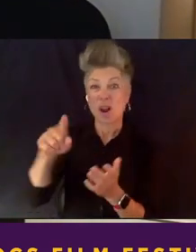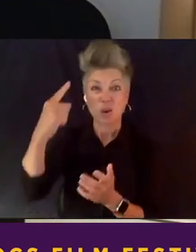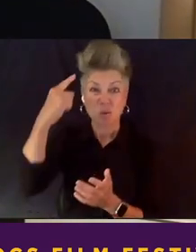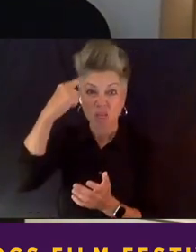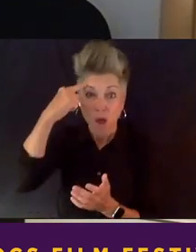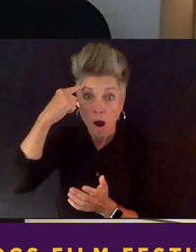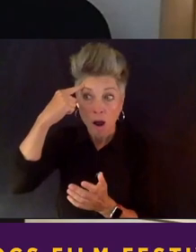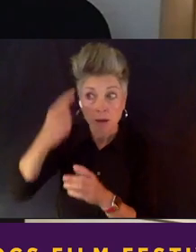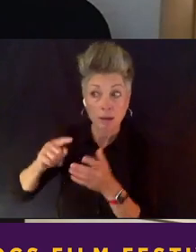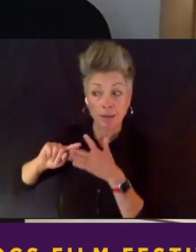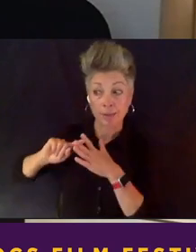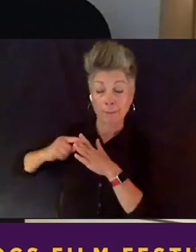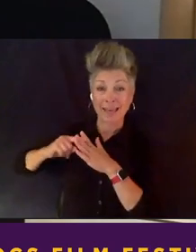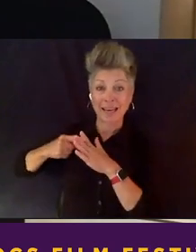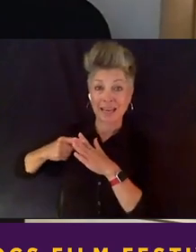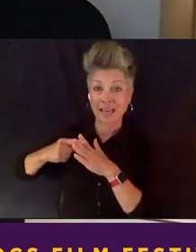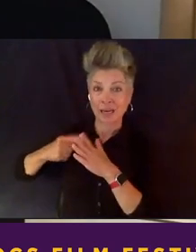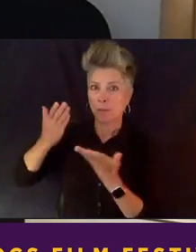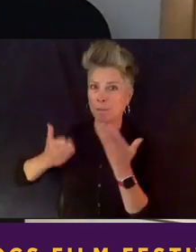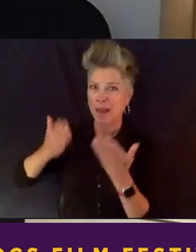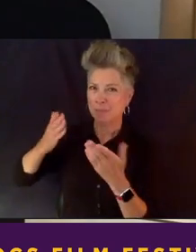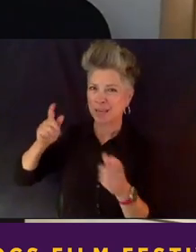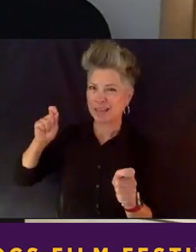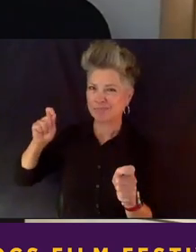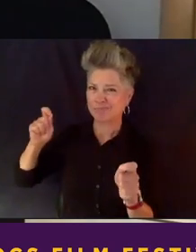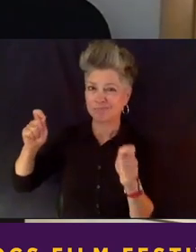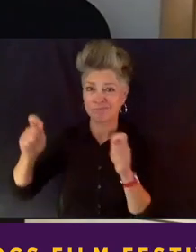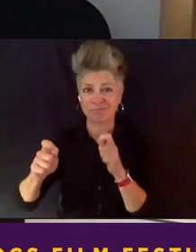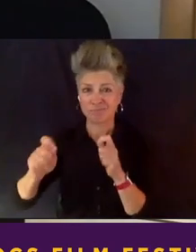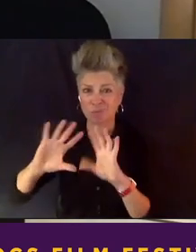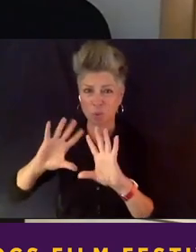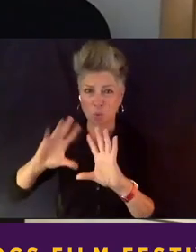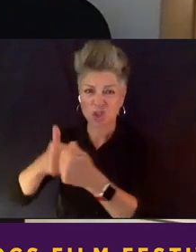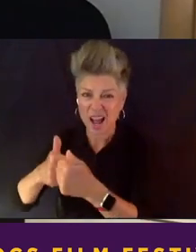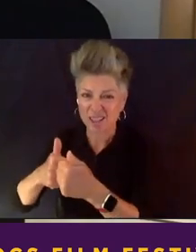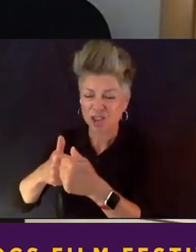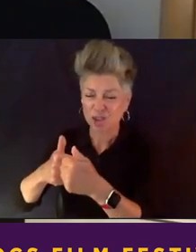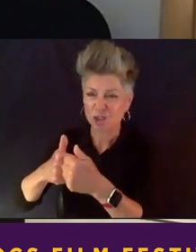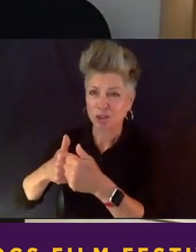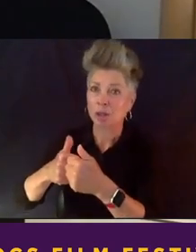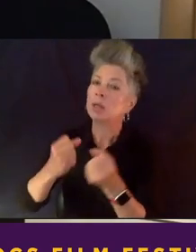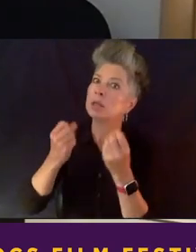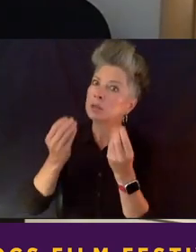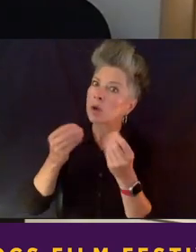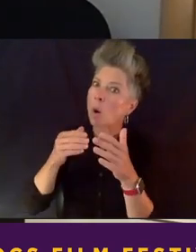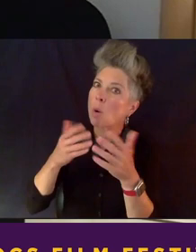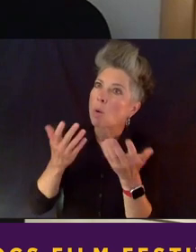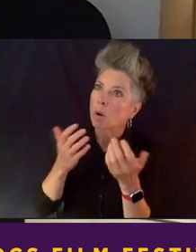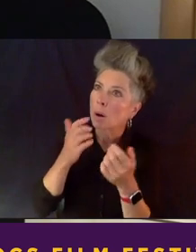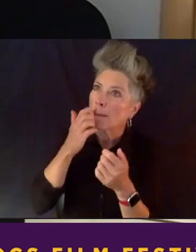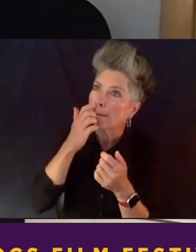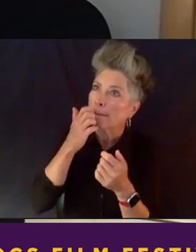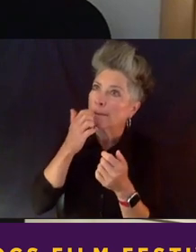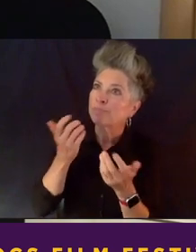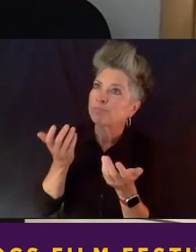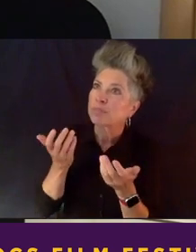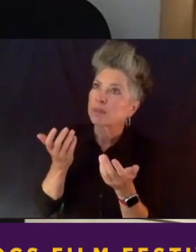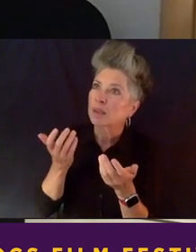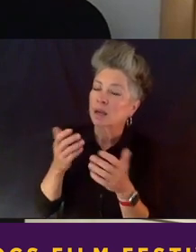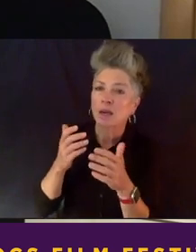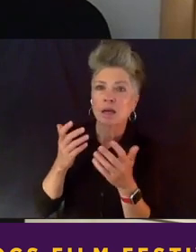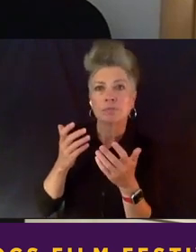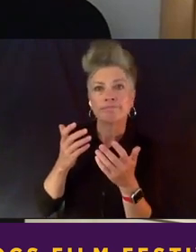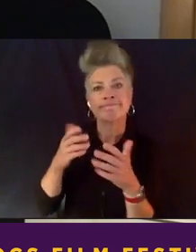So, you know, and also go into the, the work with a, with,